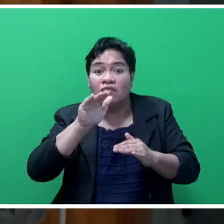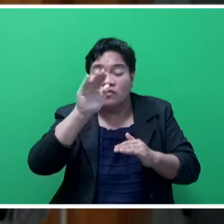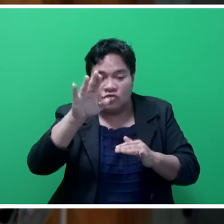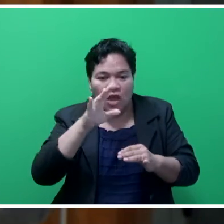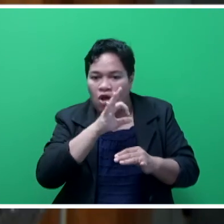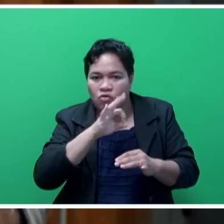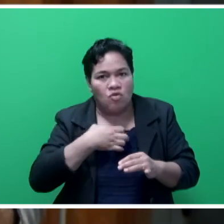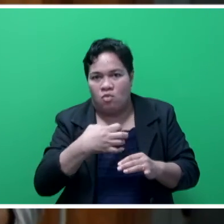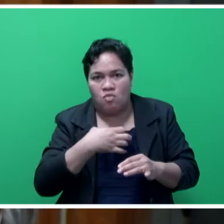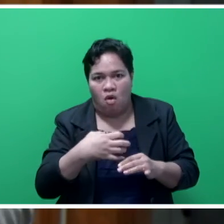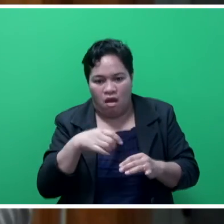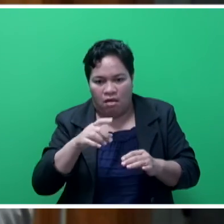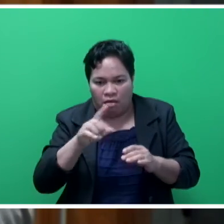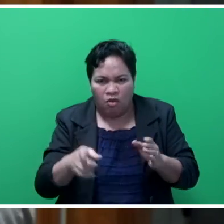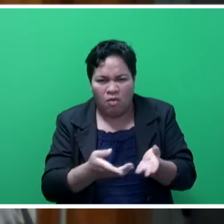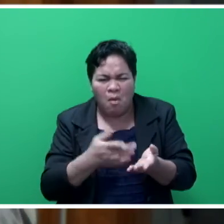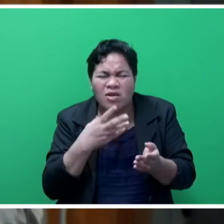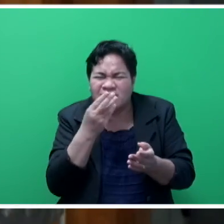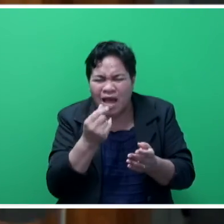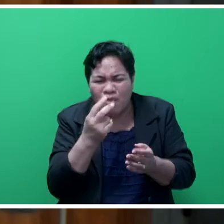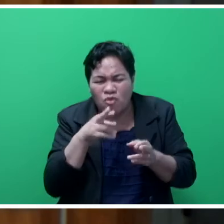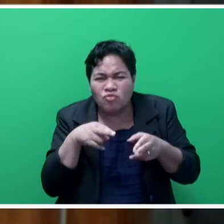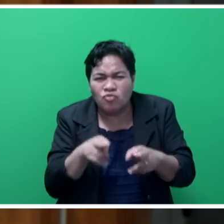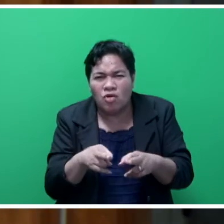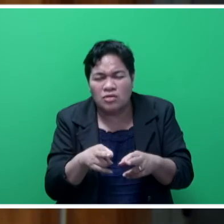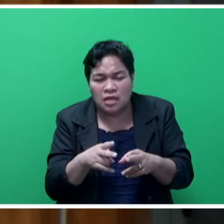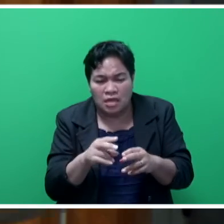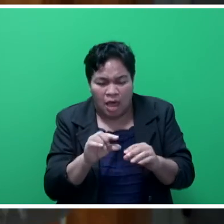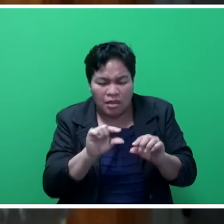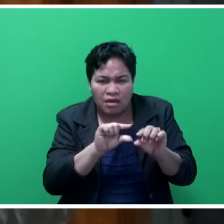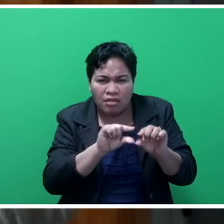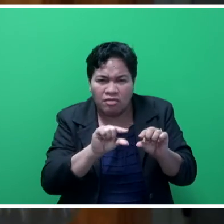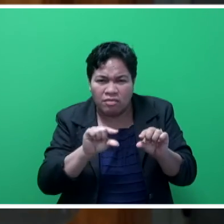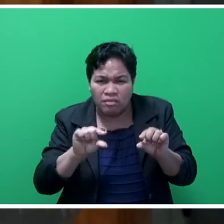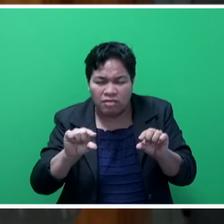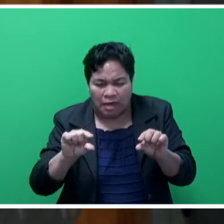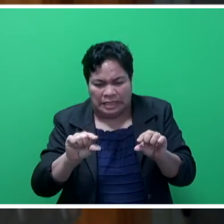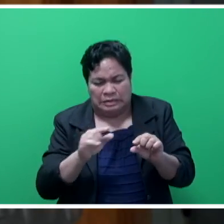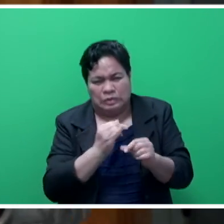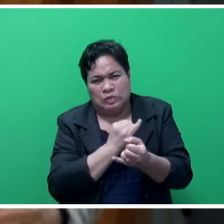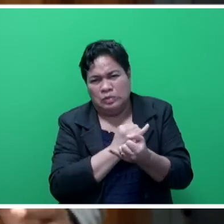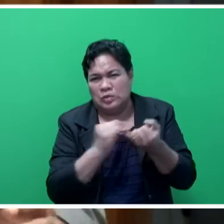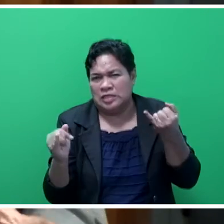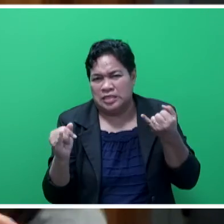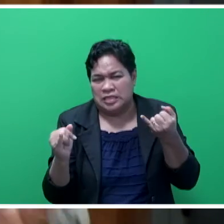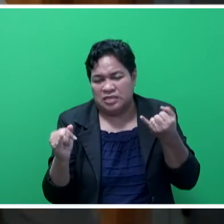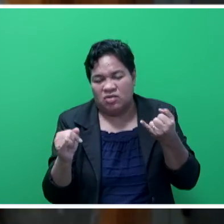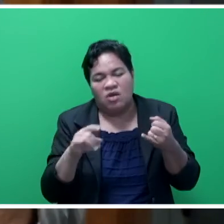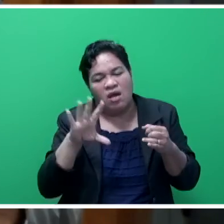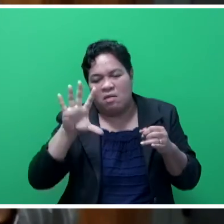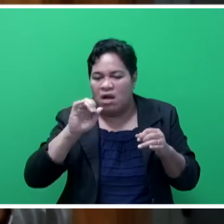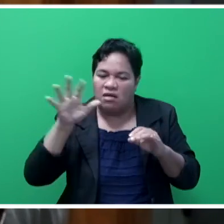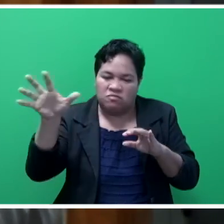because some of the roads that we do have, the surface of the roads, is in the condition that we just basically have to